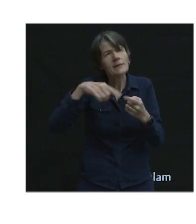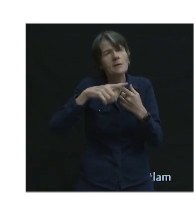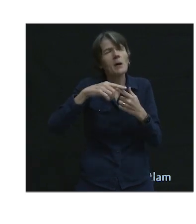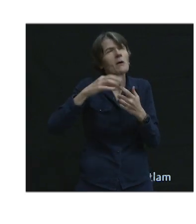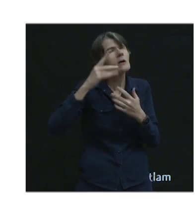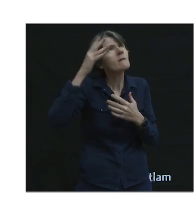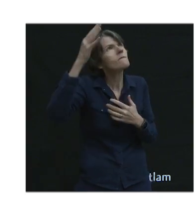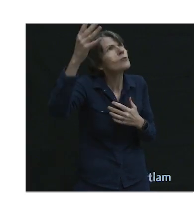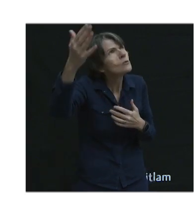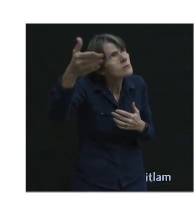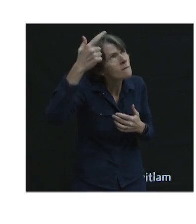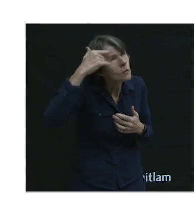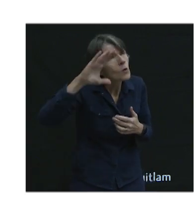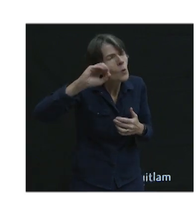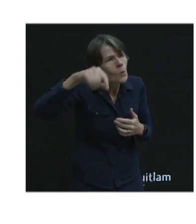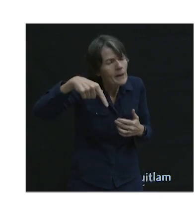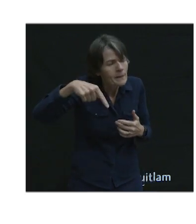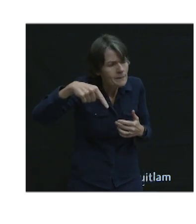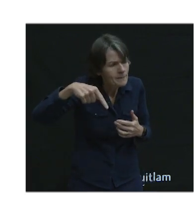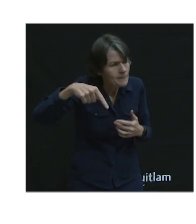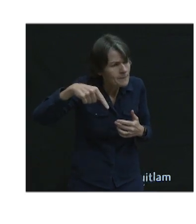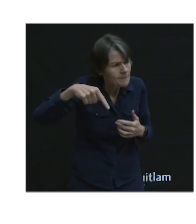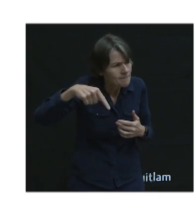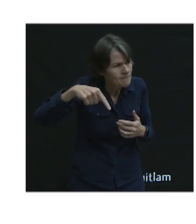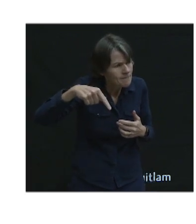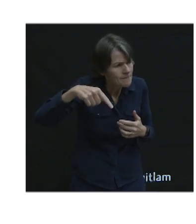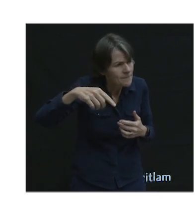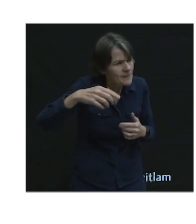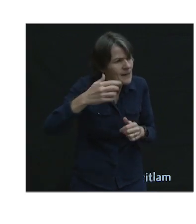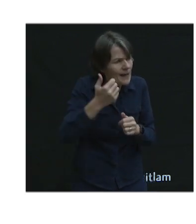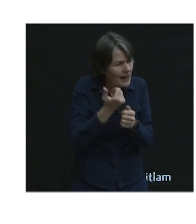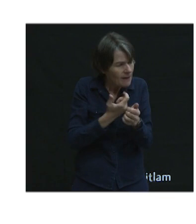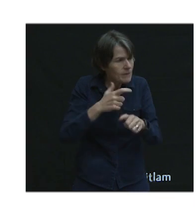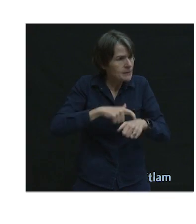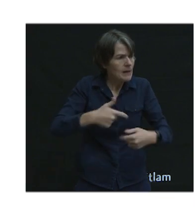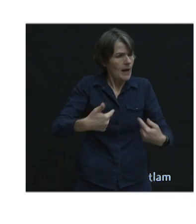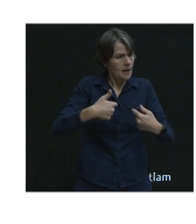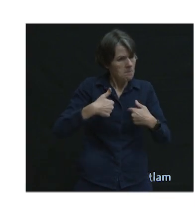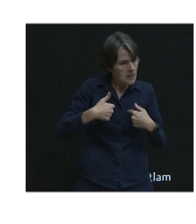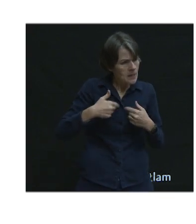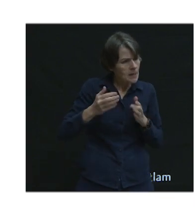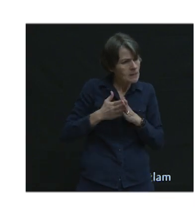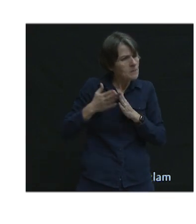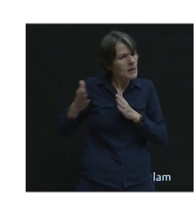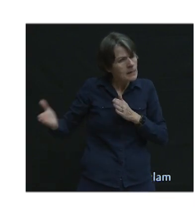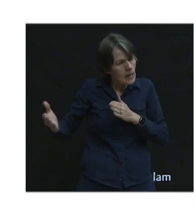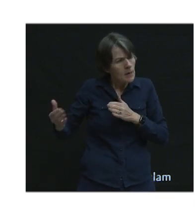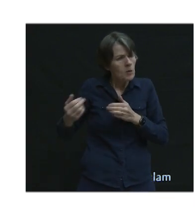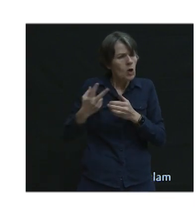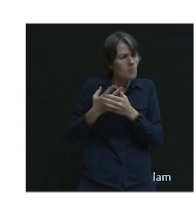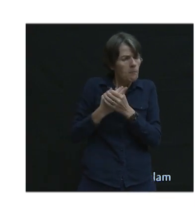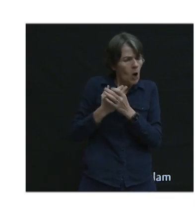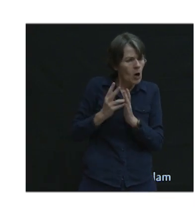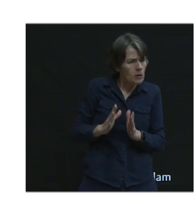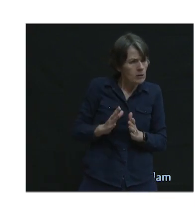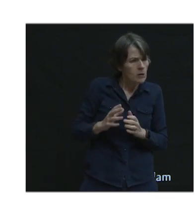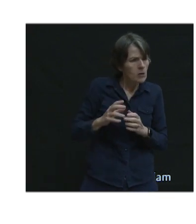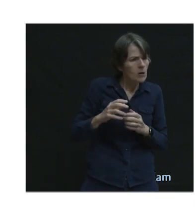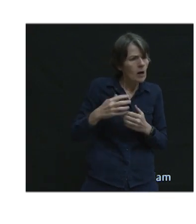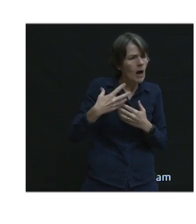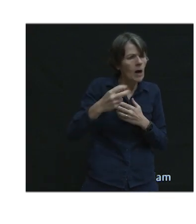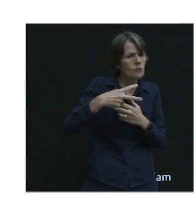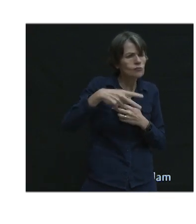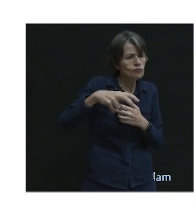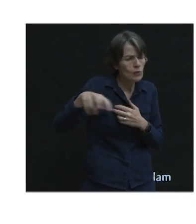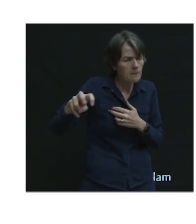longer future of Coquitlam, every second time I or my neighbor or my partner or my loved one is making a trip, it's